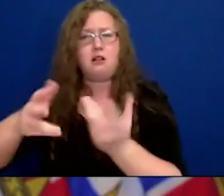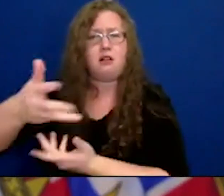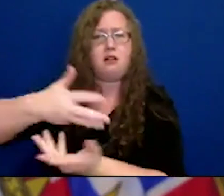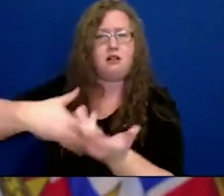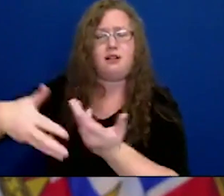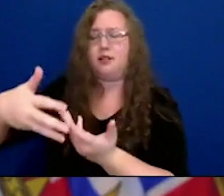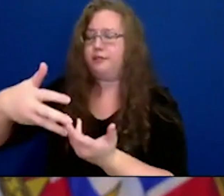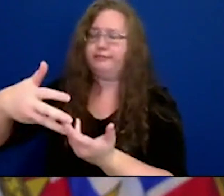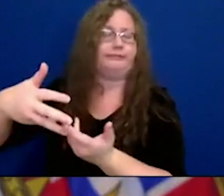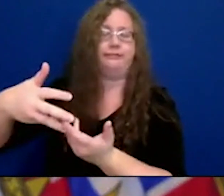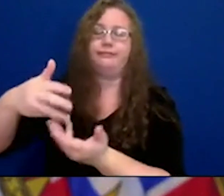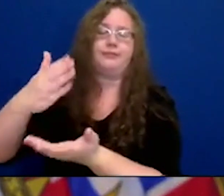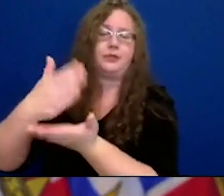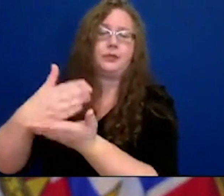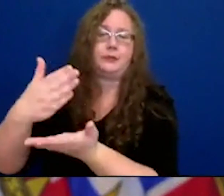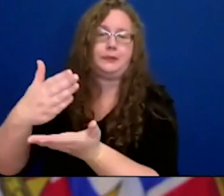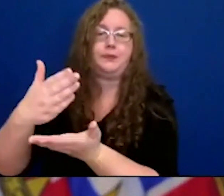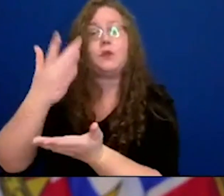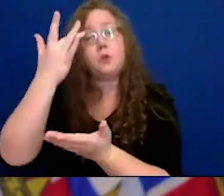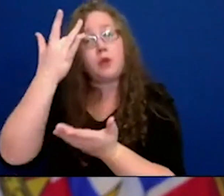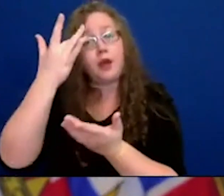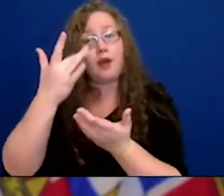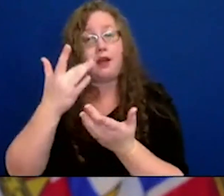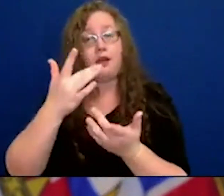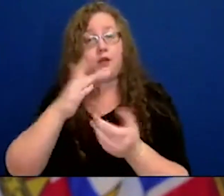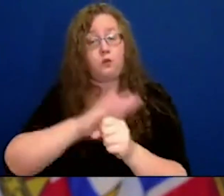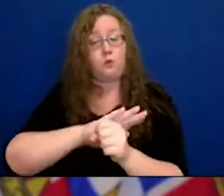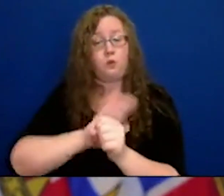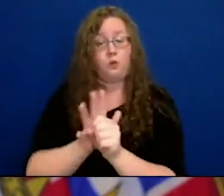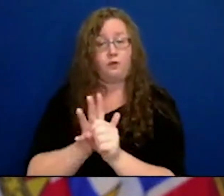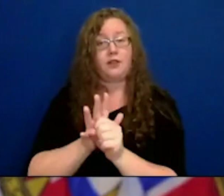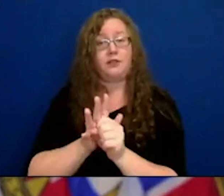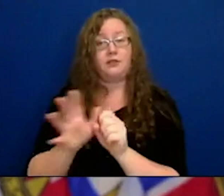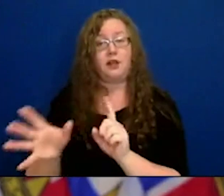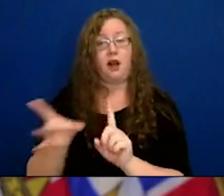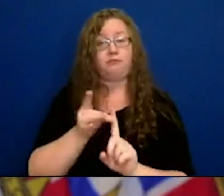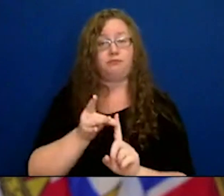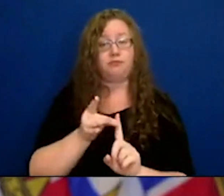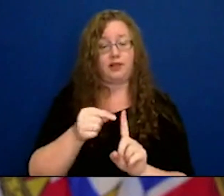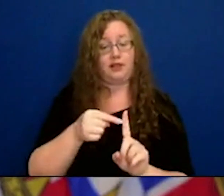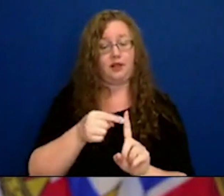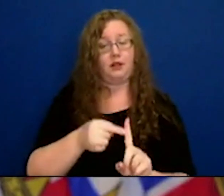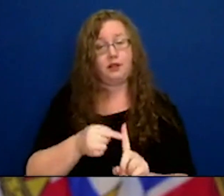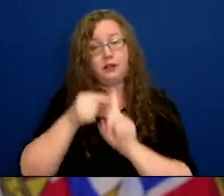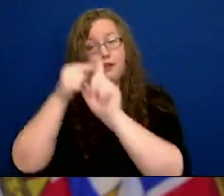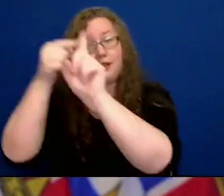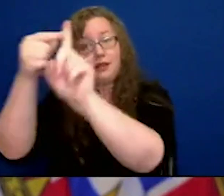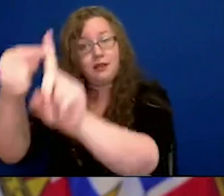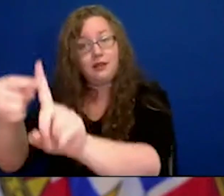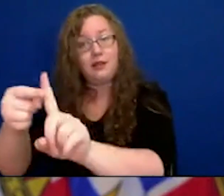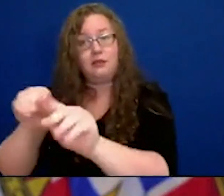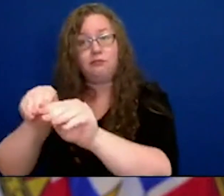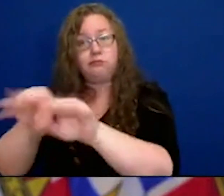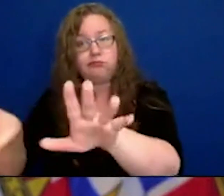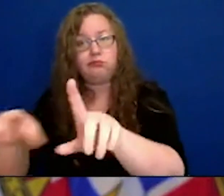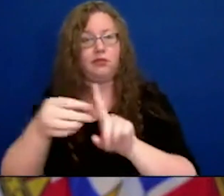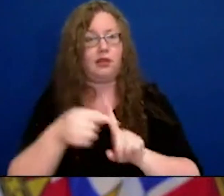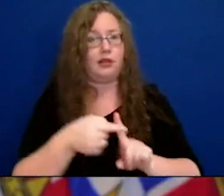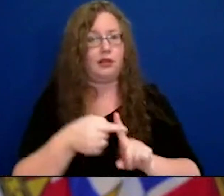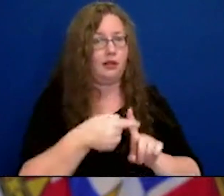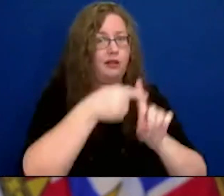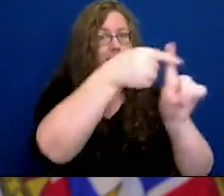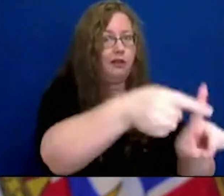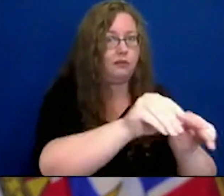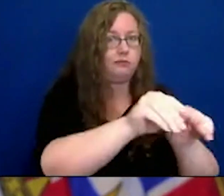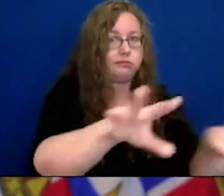hold and travel and go between different communities as we have seen happen in the last few weeks, unfortunately. So